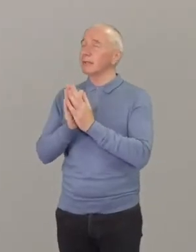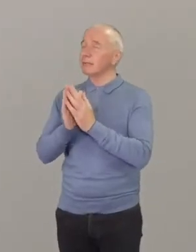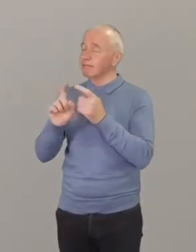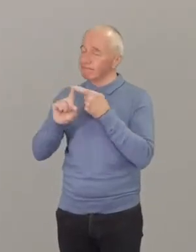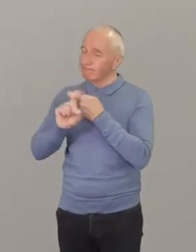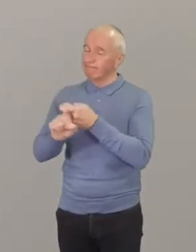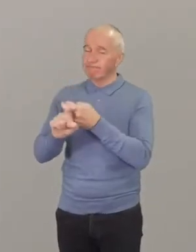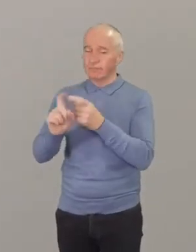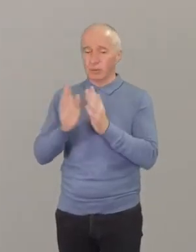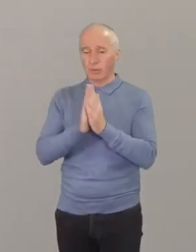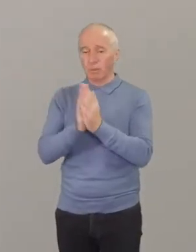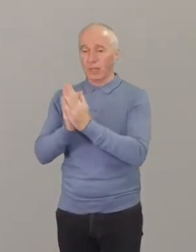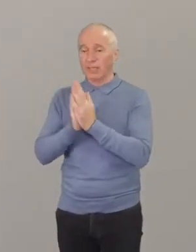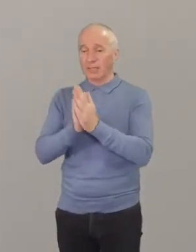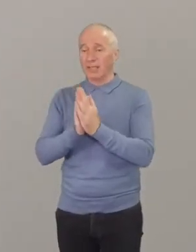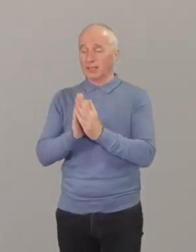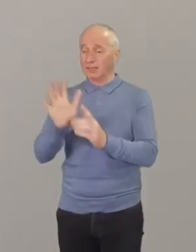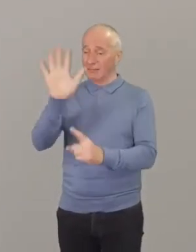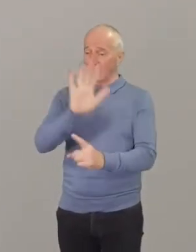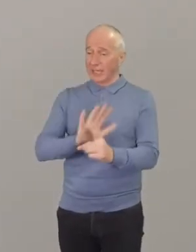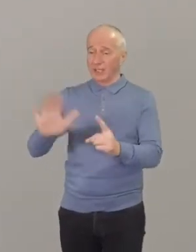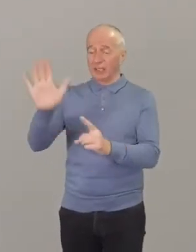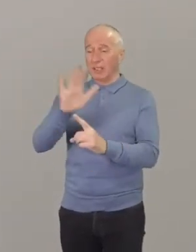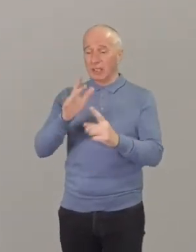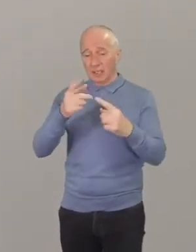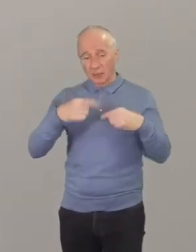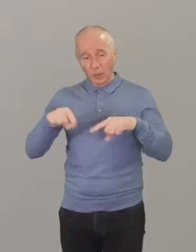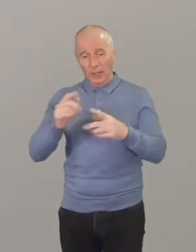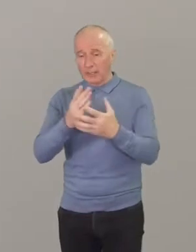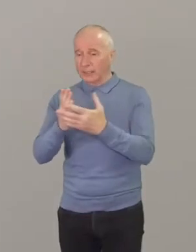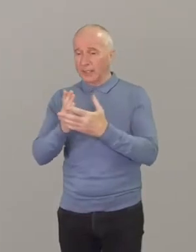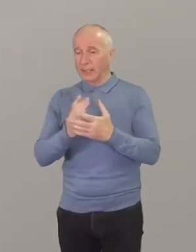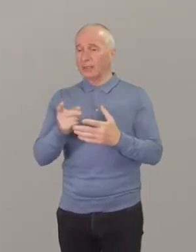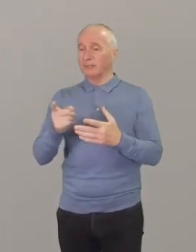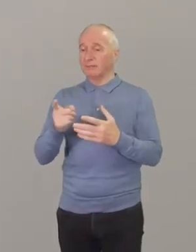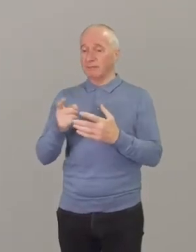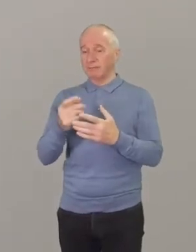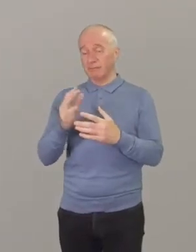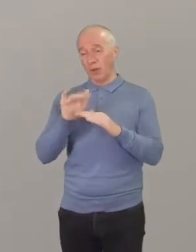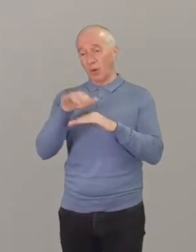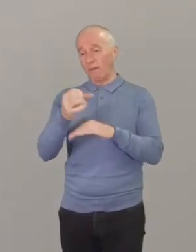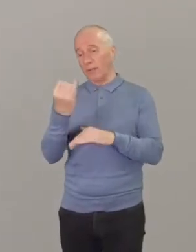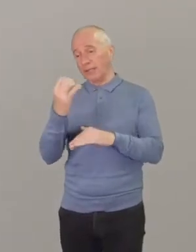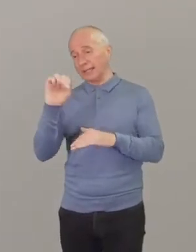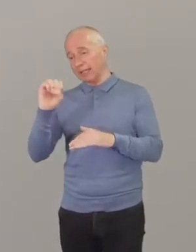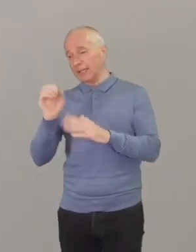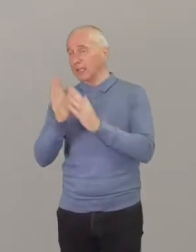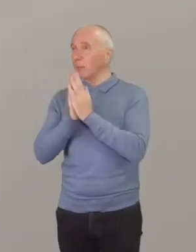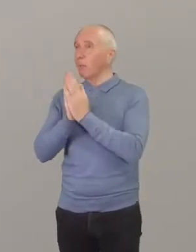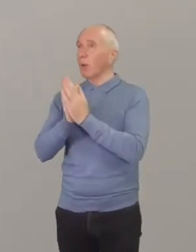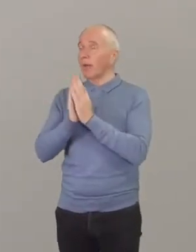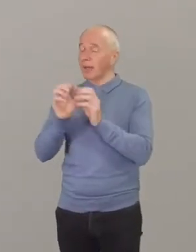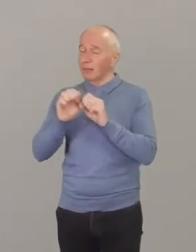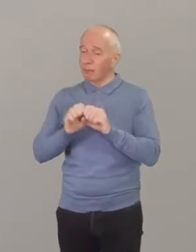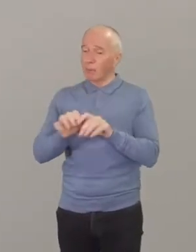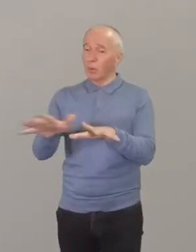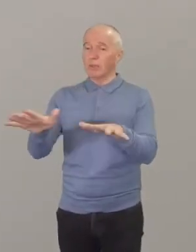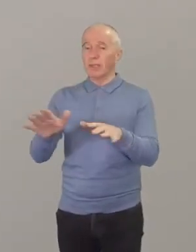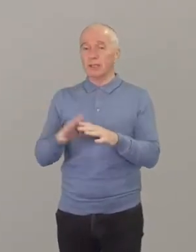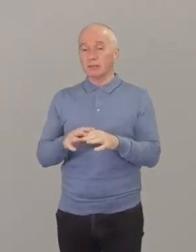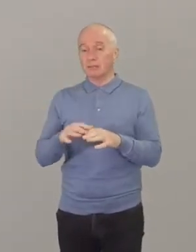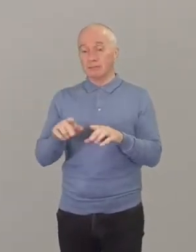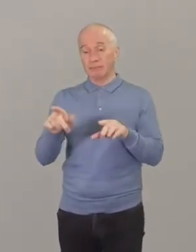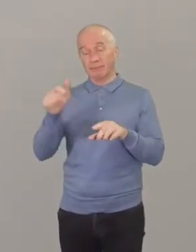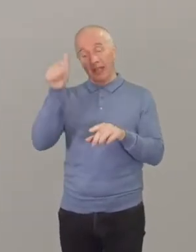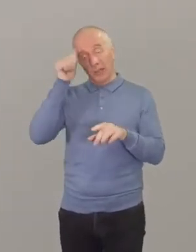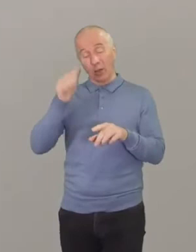together. Nationally we've shared in over 60 prayer broadcasts and regionally I know many prayer